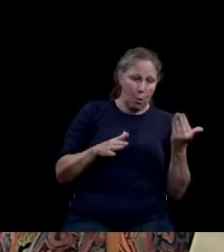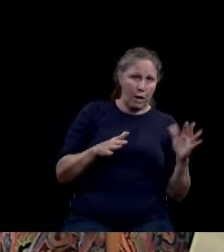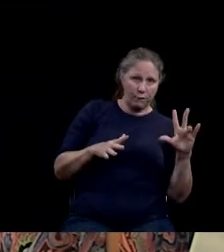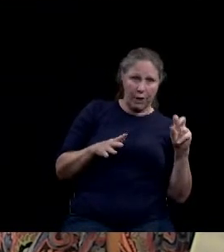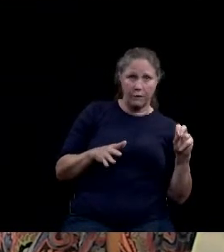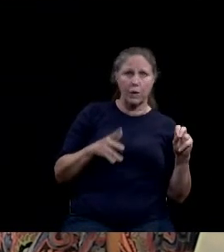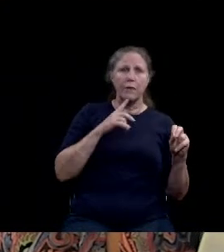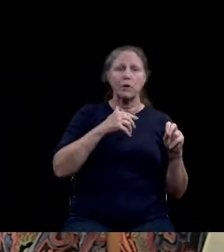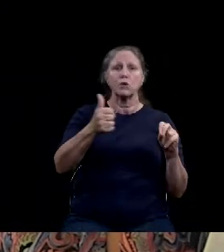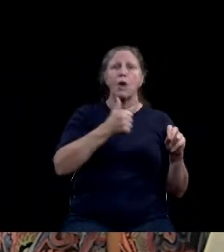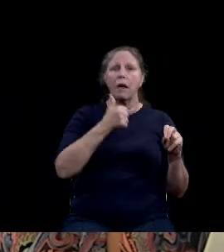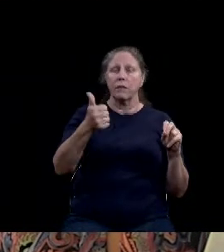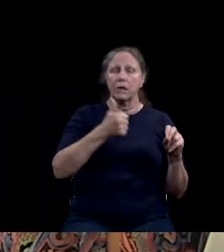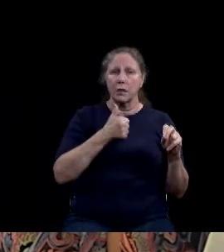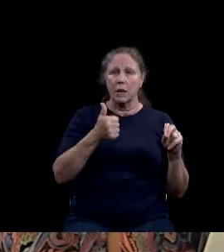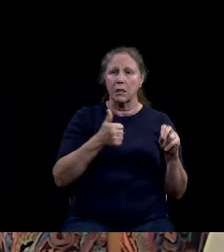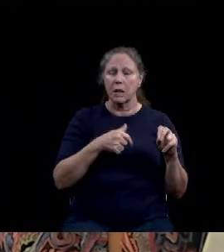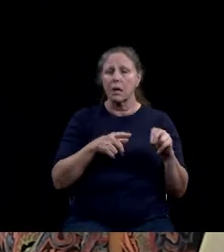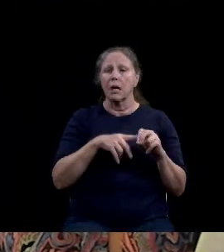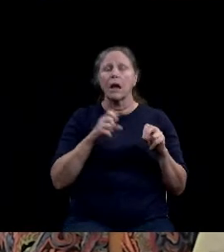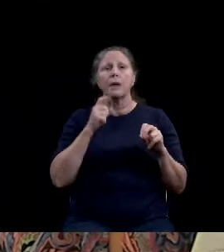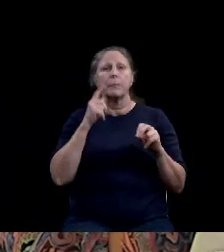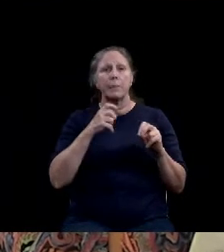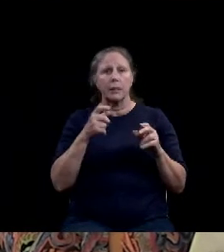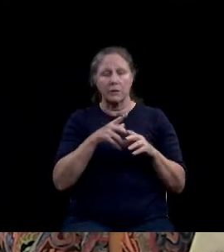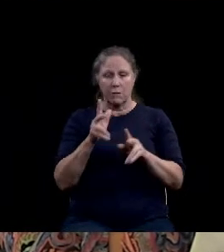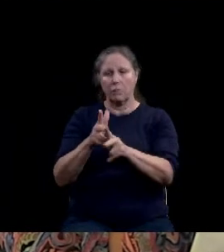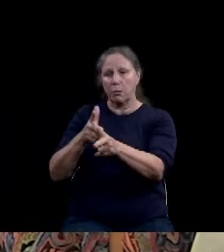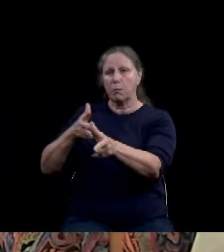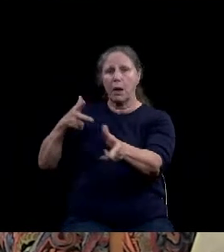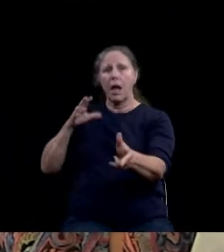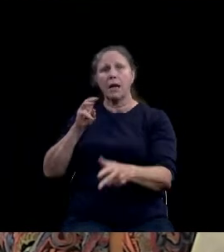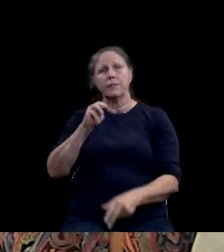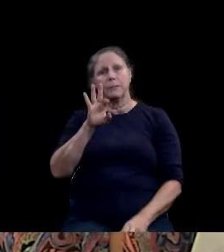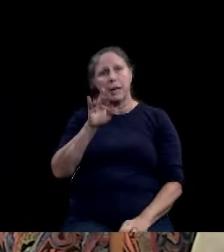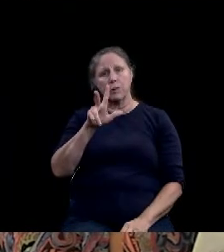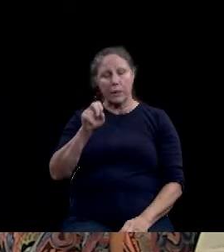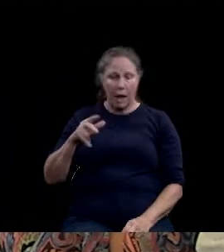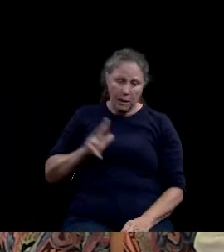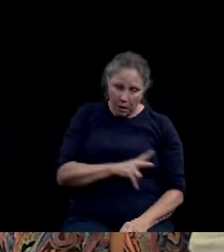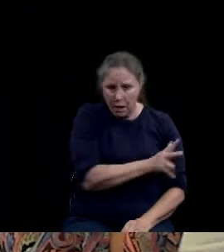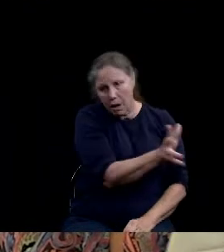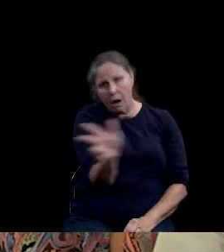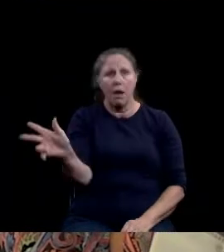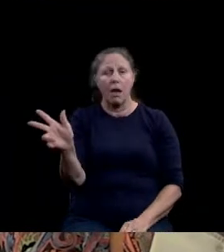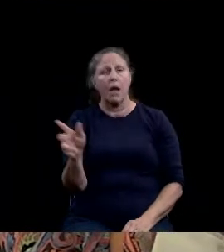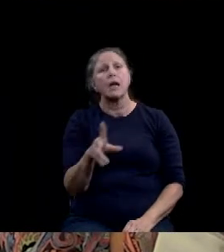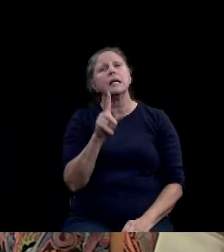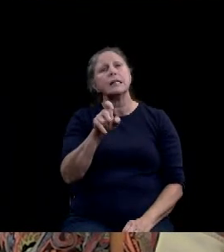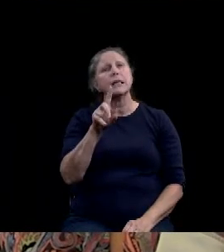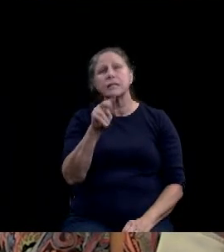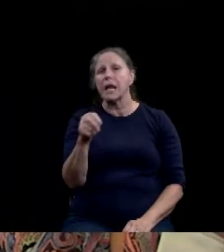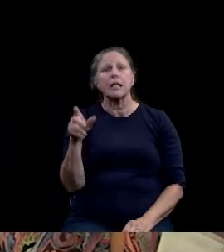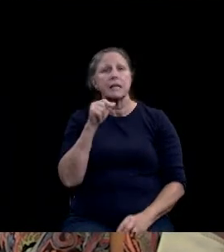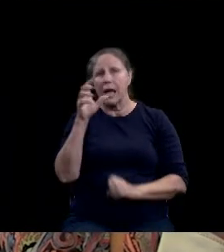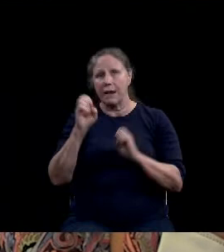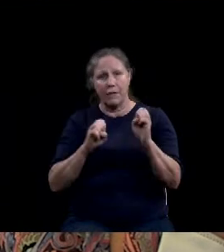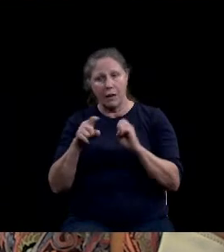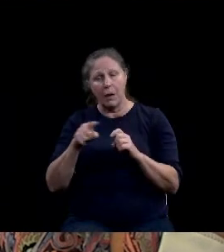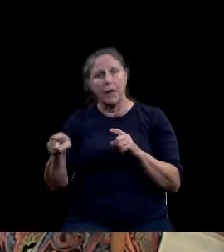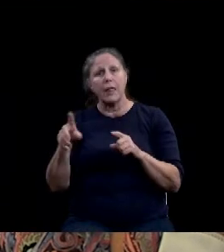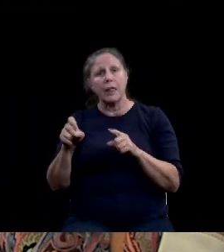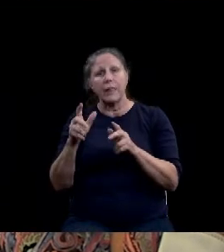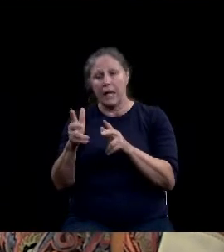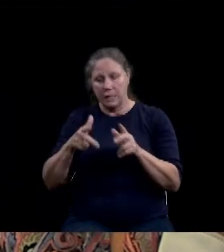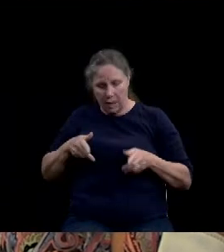vehicles stacking up from FM 939 to enter the facility. TxDOT has not evaluated the length of the center turn lane which is not adequate to accommodate the